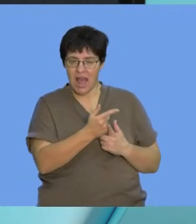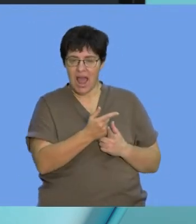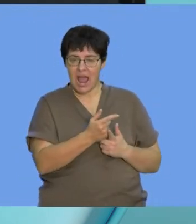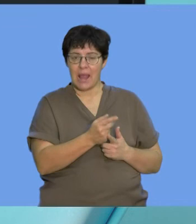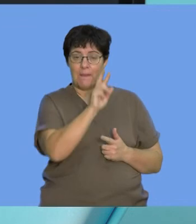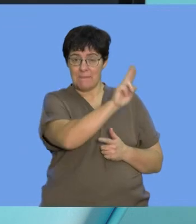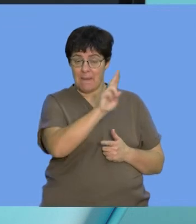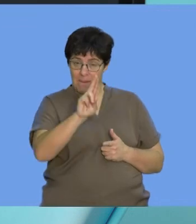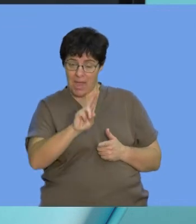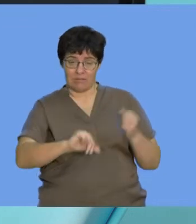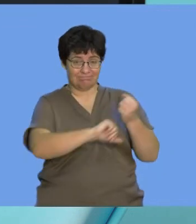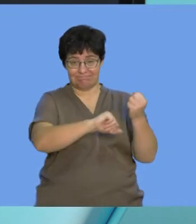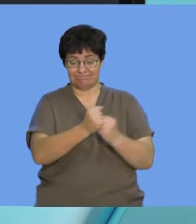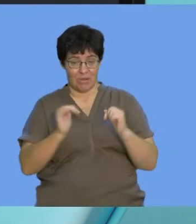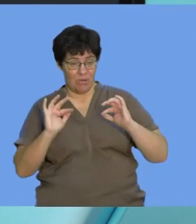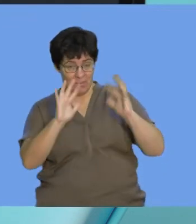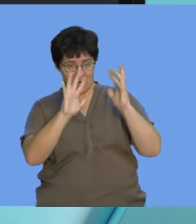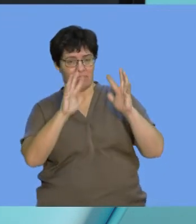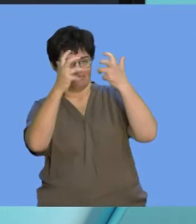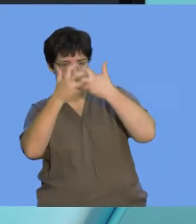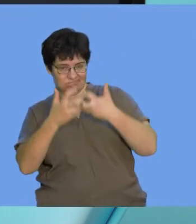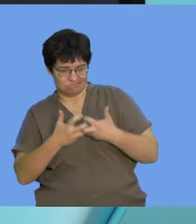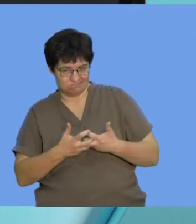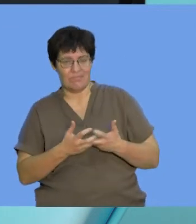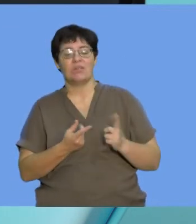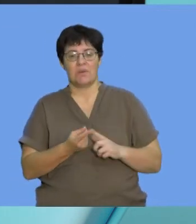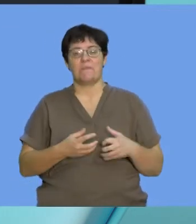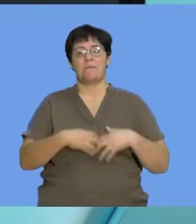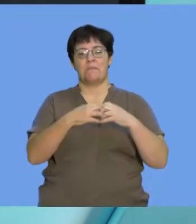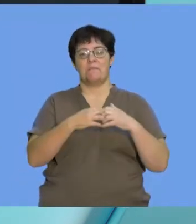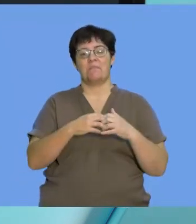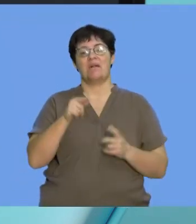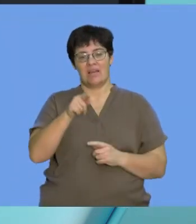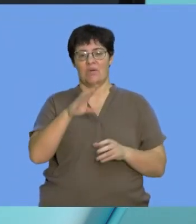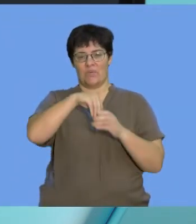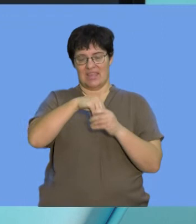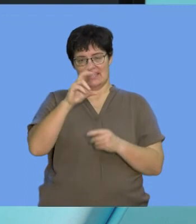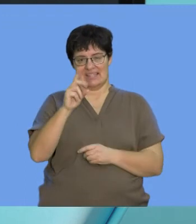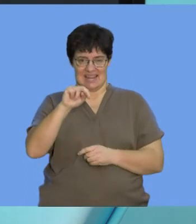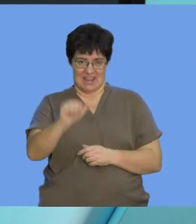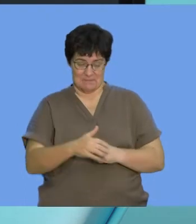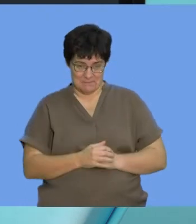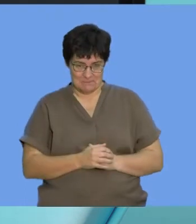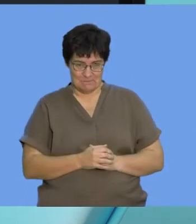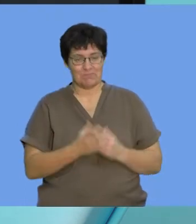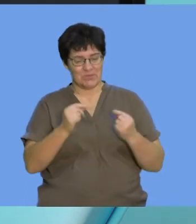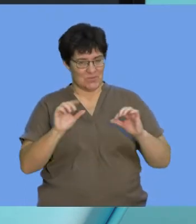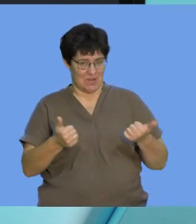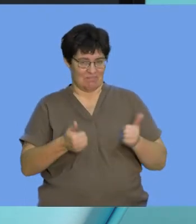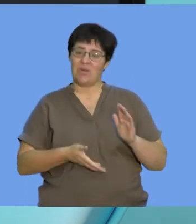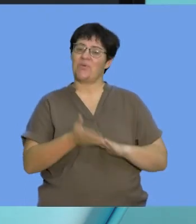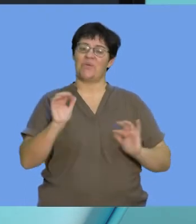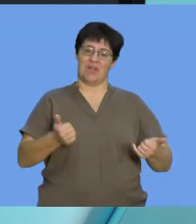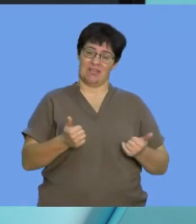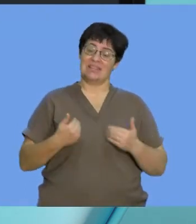-based pairing, to work out the composition of nucleotides in a DNA molecule. So, guys, you've done well. Go well.